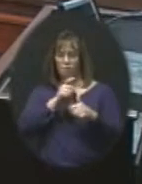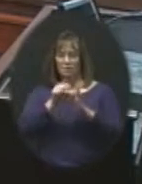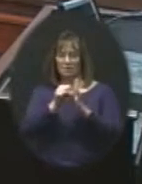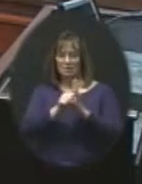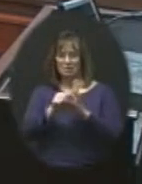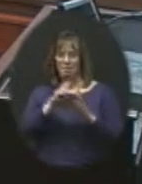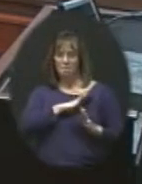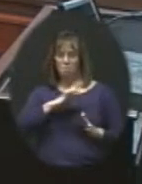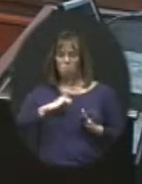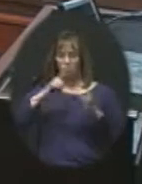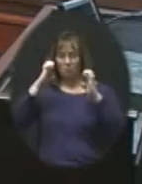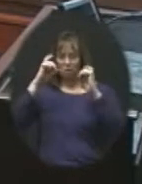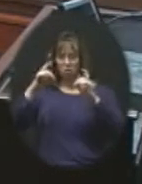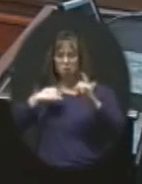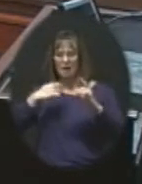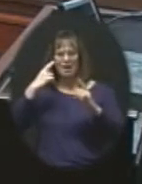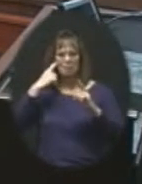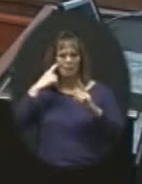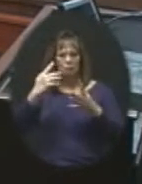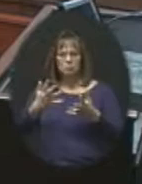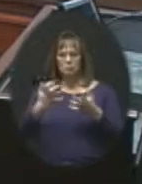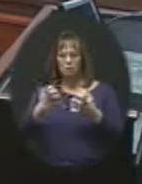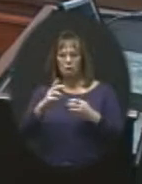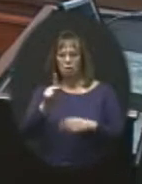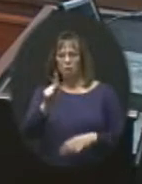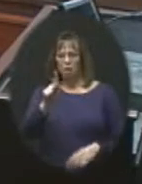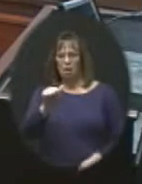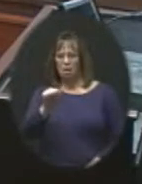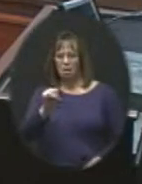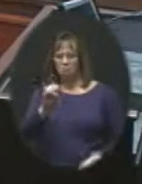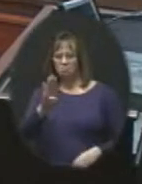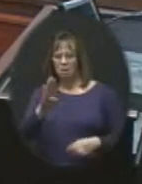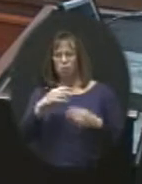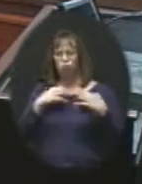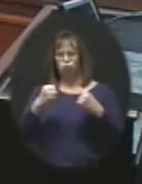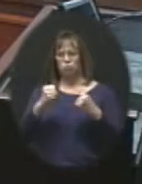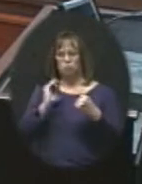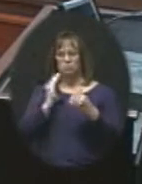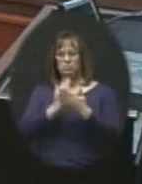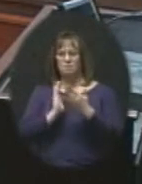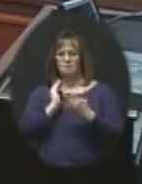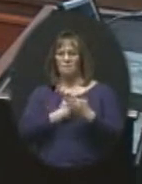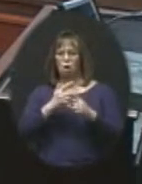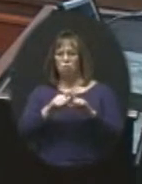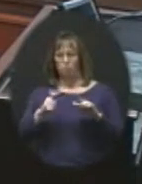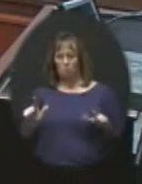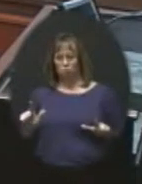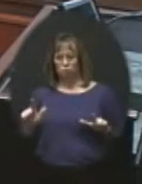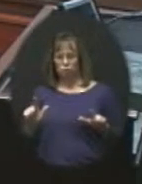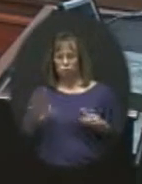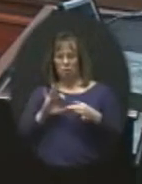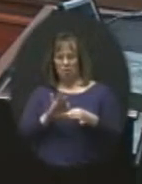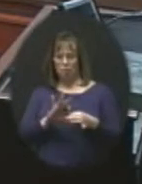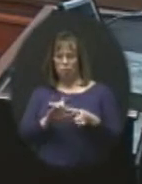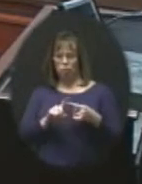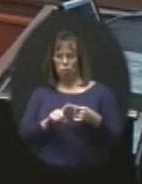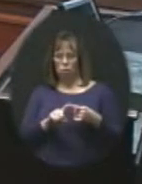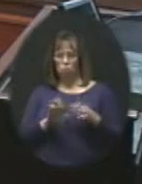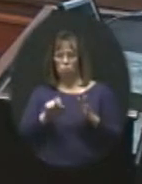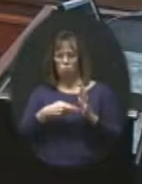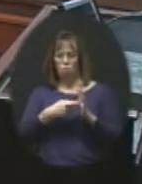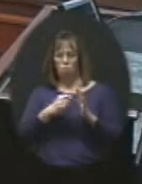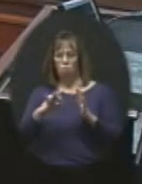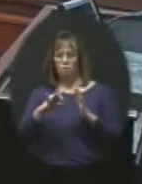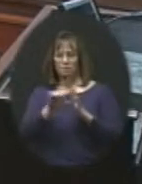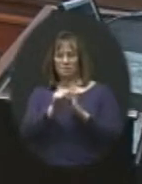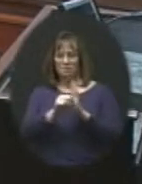Education. So I think it was the desire of KASB to maybe strengthen some of our language in regard to the role of the